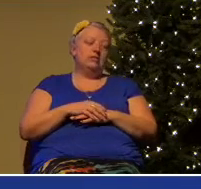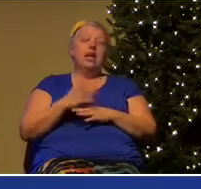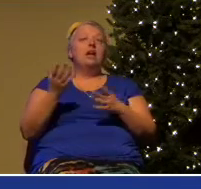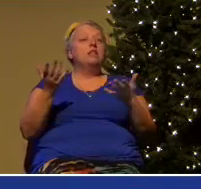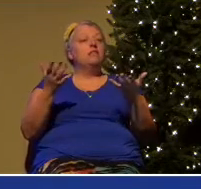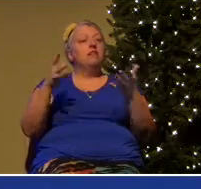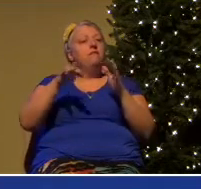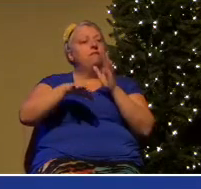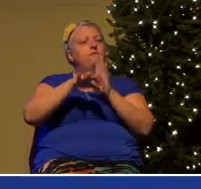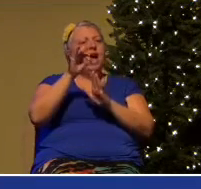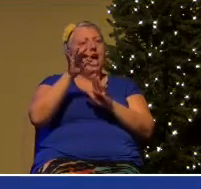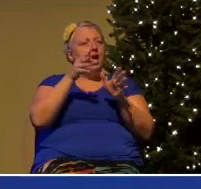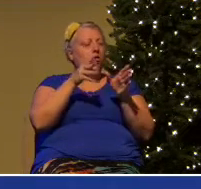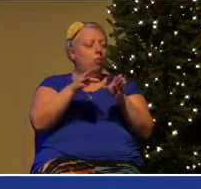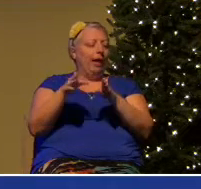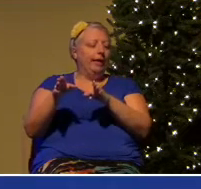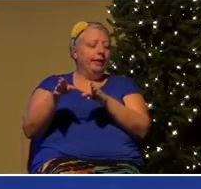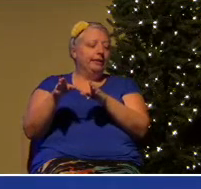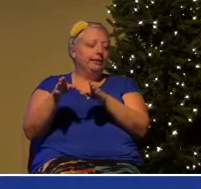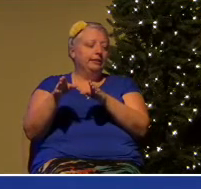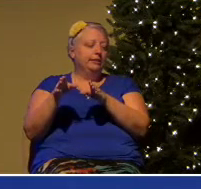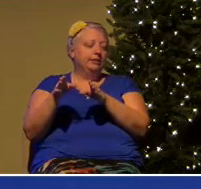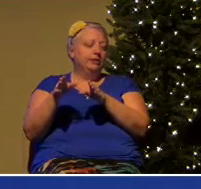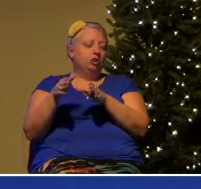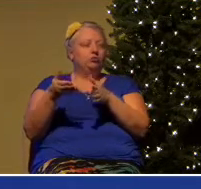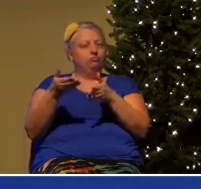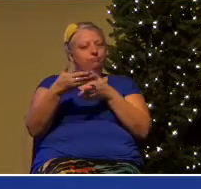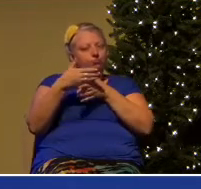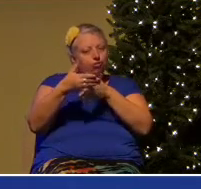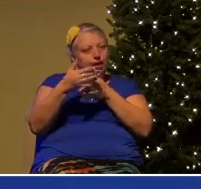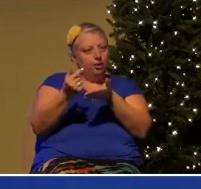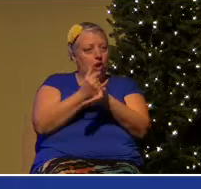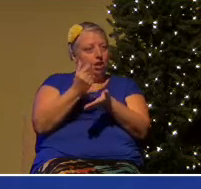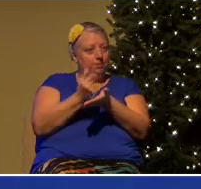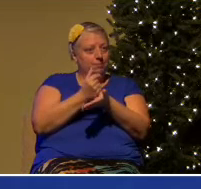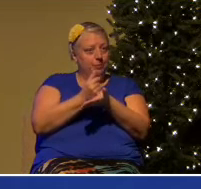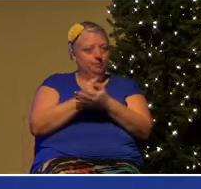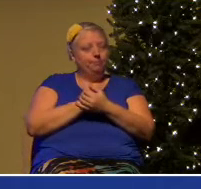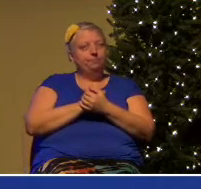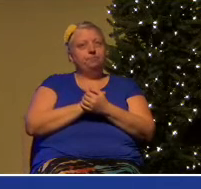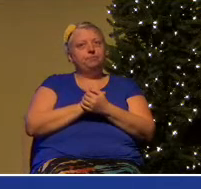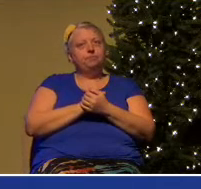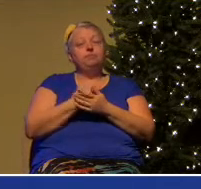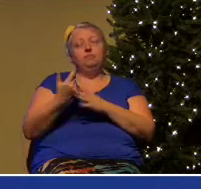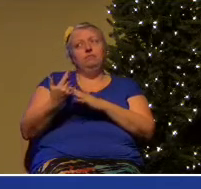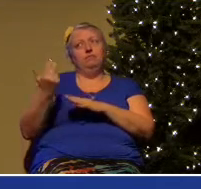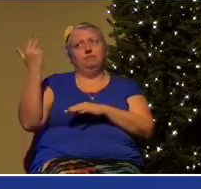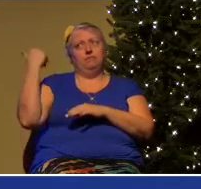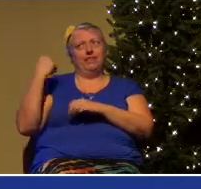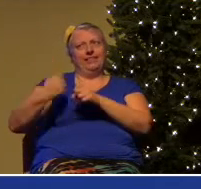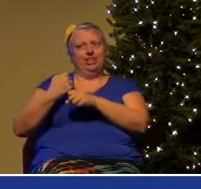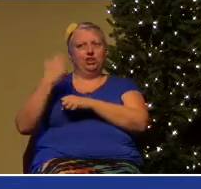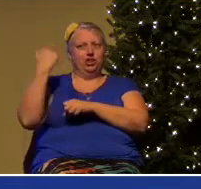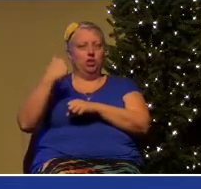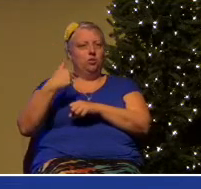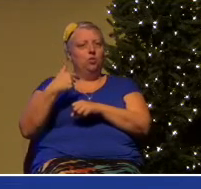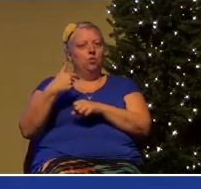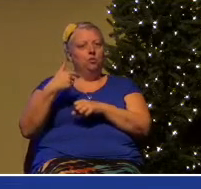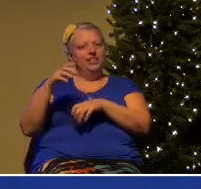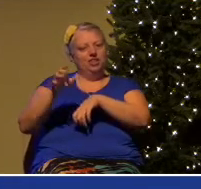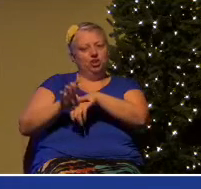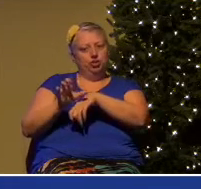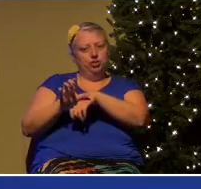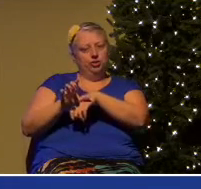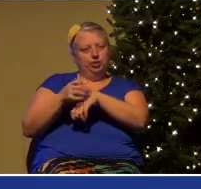addressing. Many years ago, I told you this story. Years back, in one of the churches that I served, a young man in our congregation was working in a